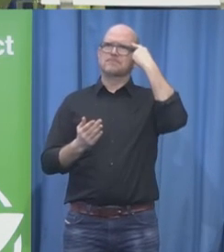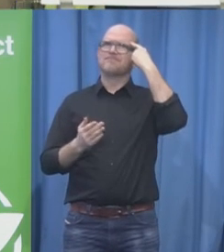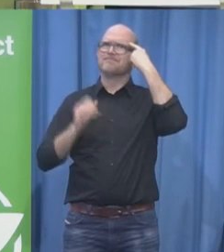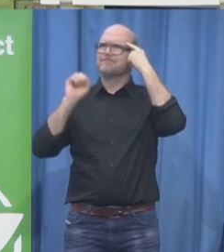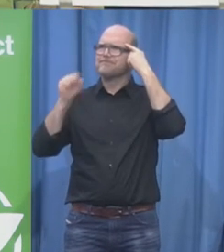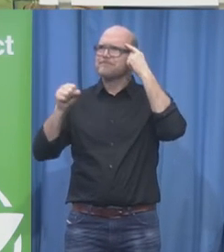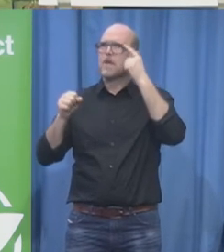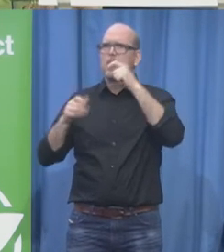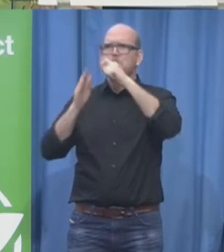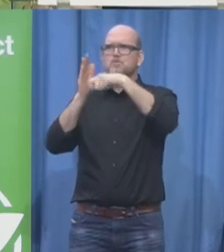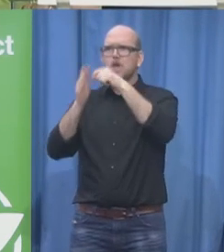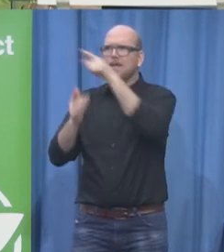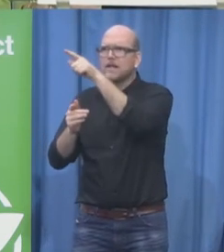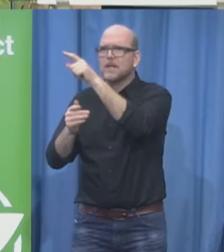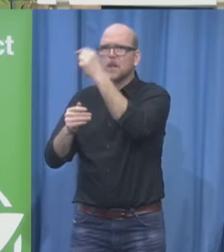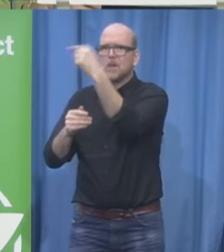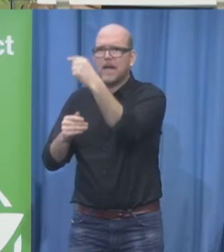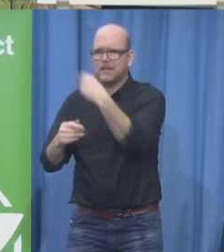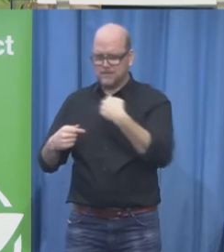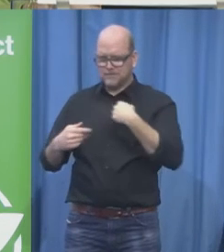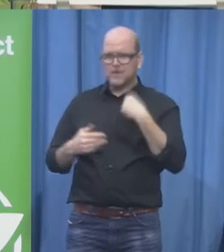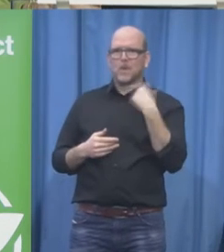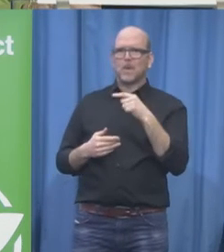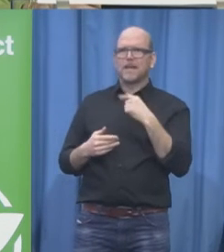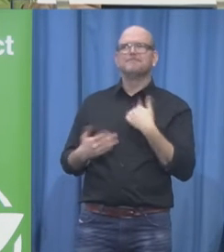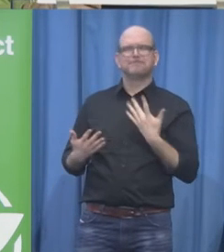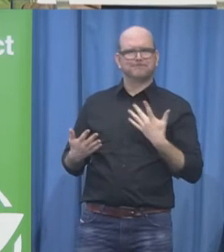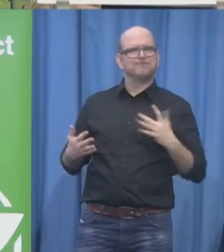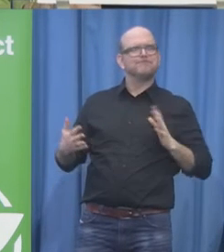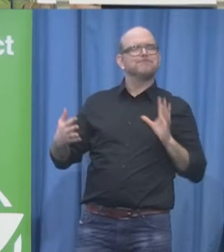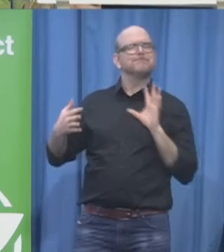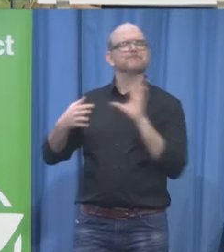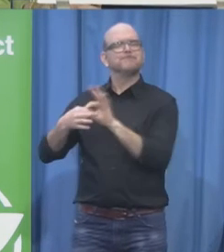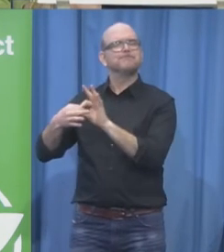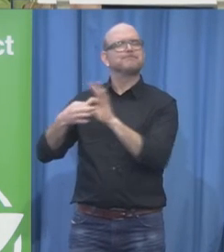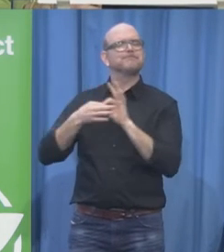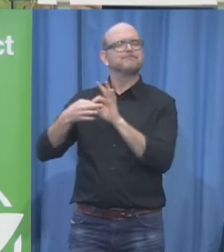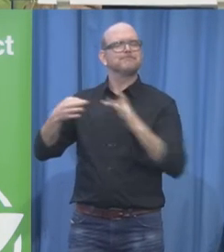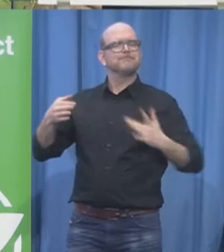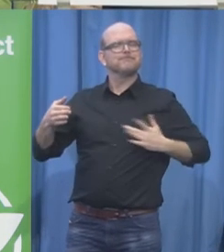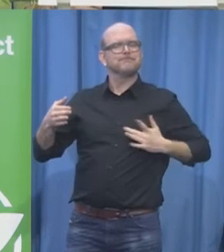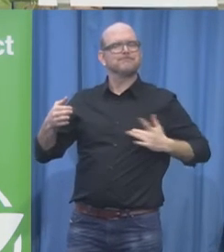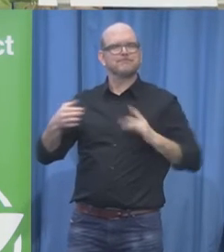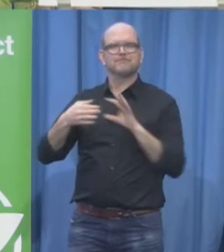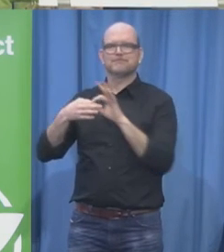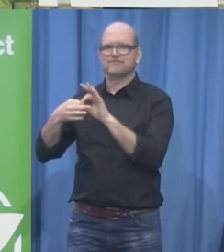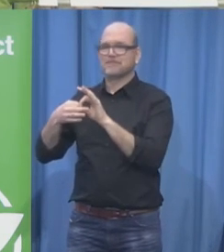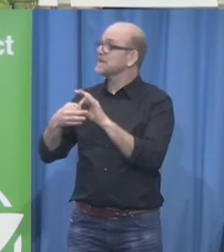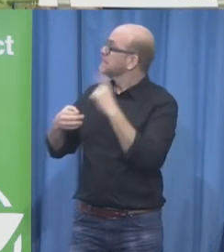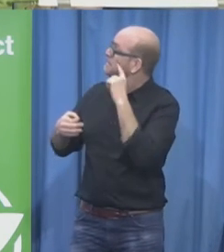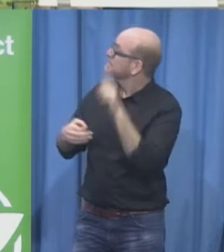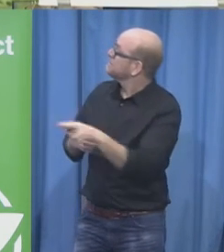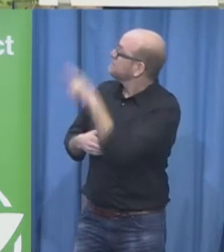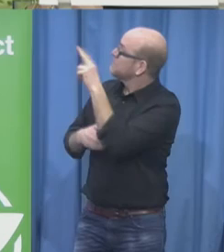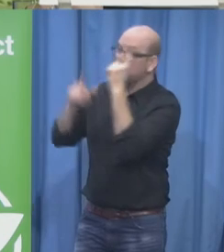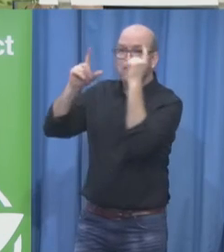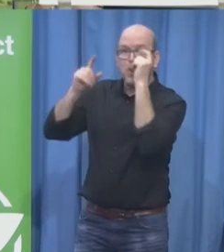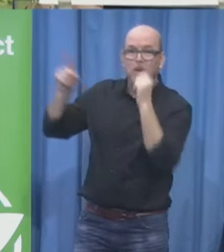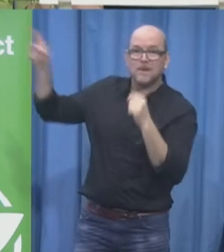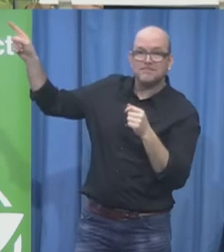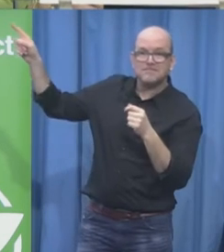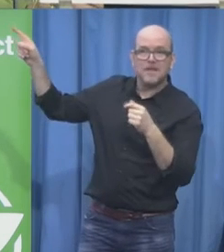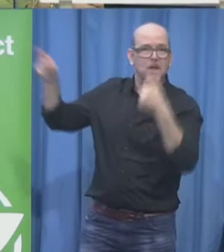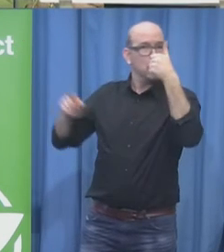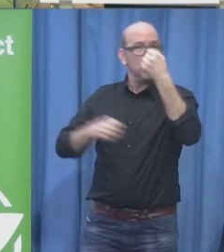you also see that I had the same on the photo last year the only difference